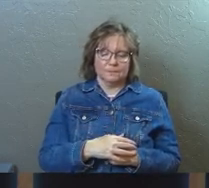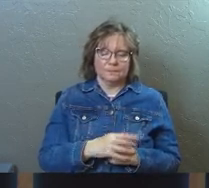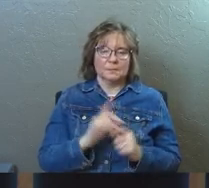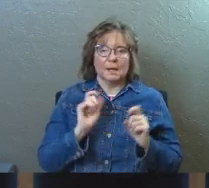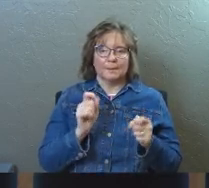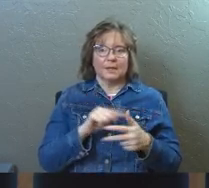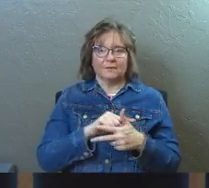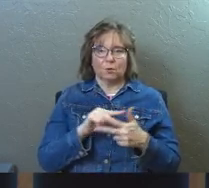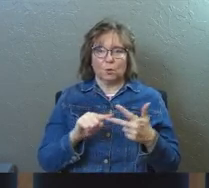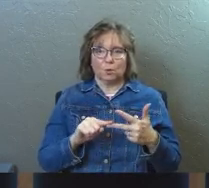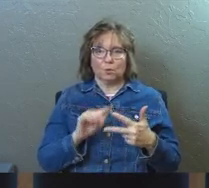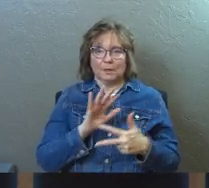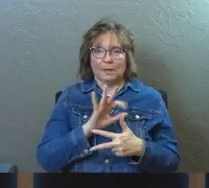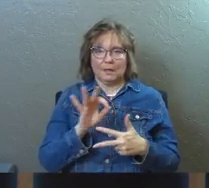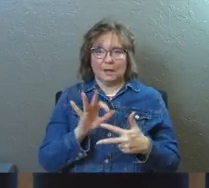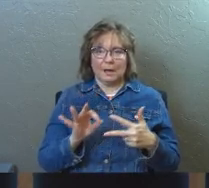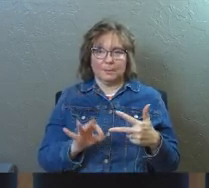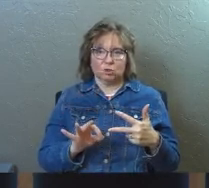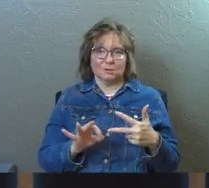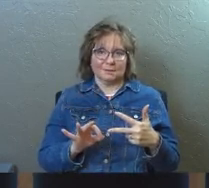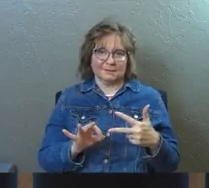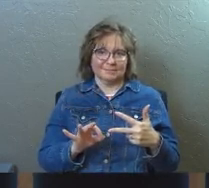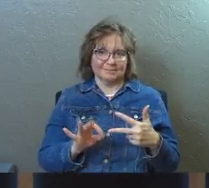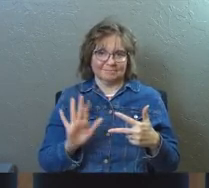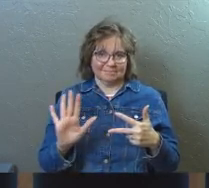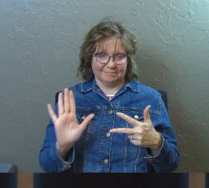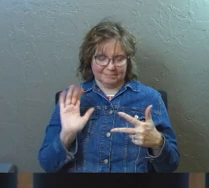I'm going to give you three options for your challenge.